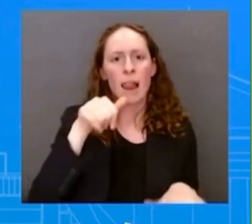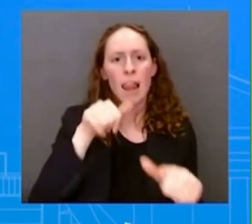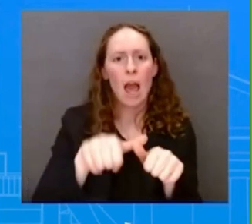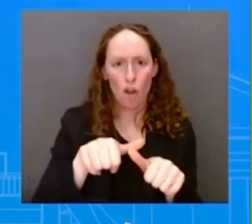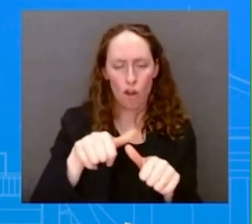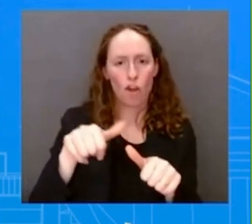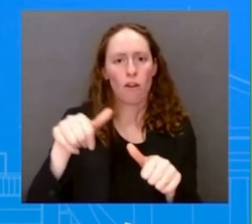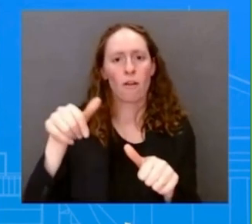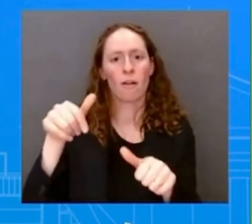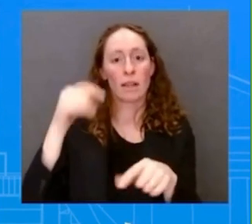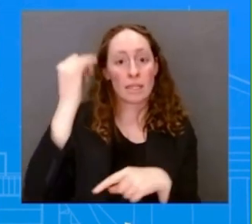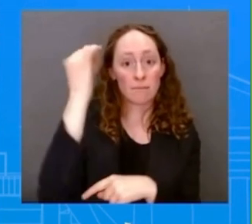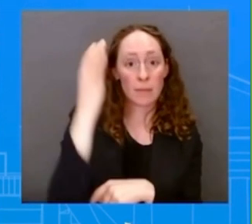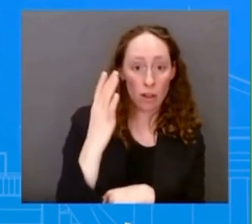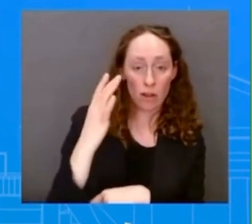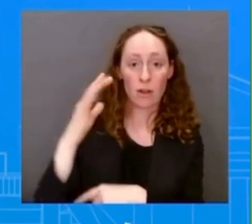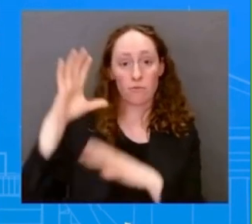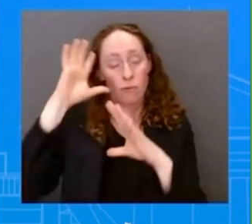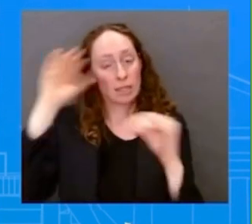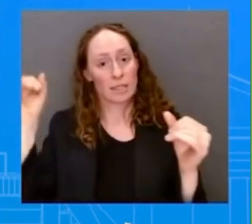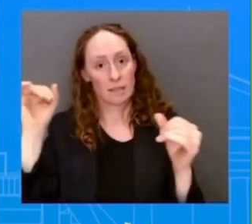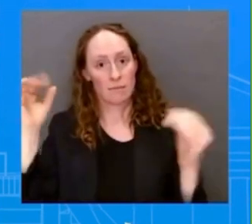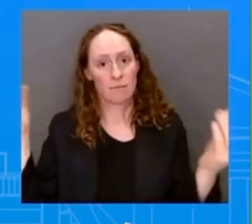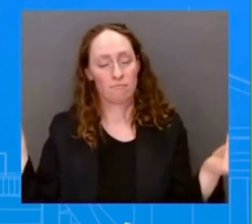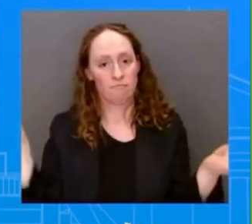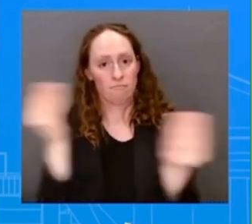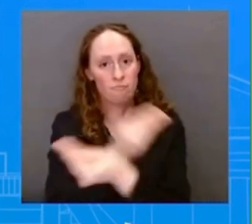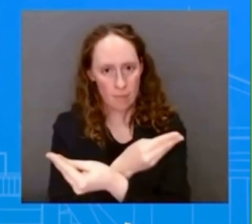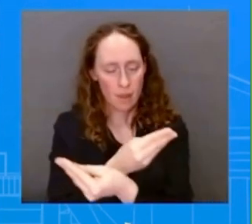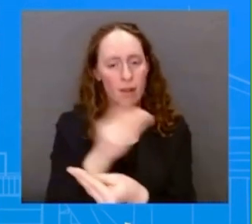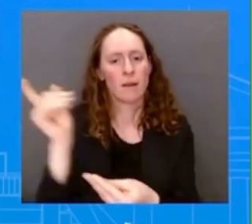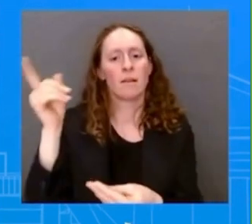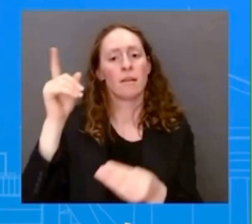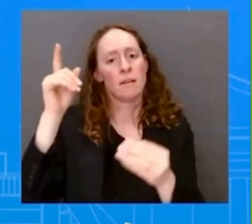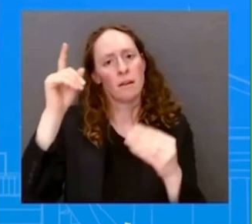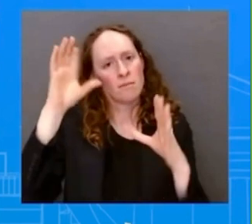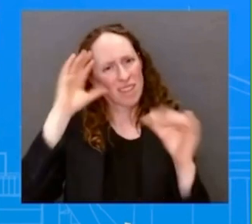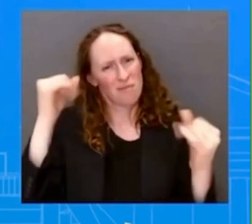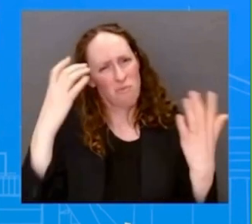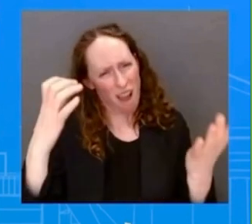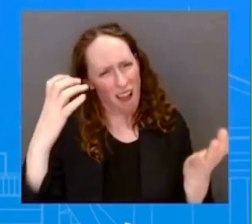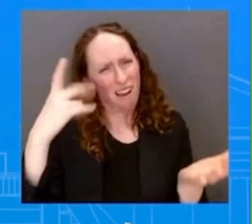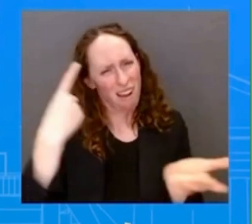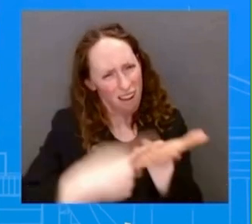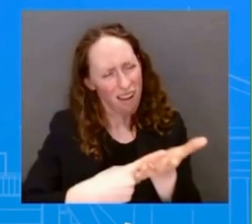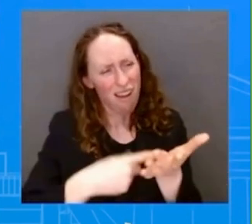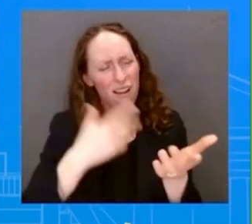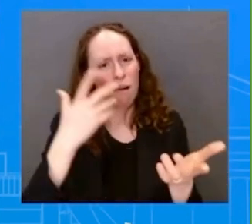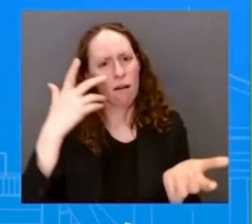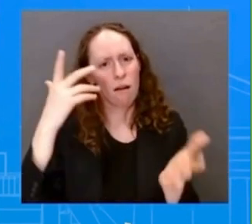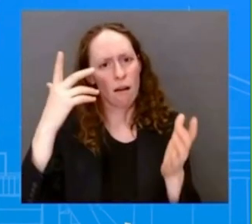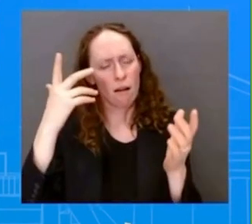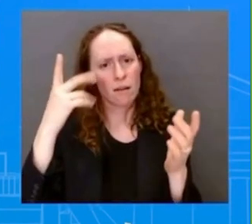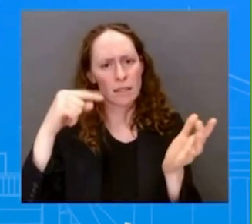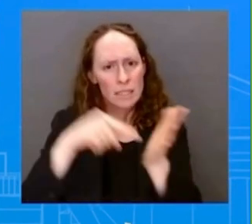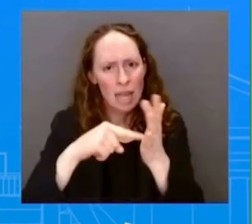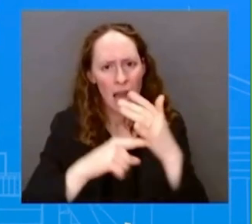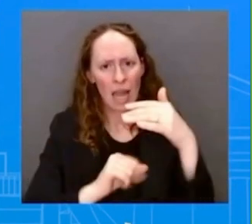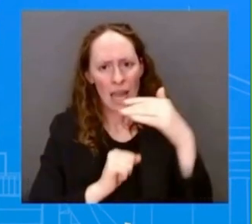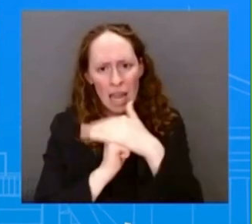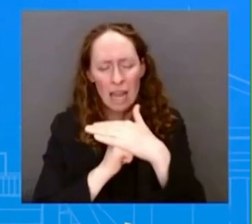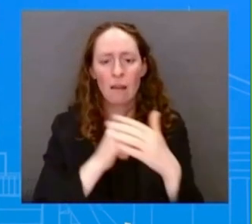meeting on the debt limit. The President responded by saying, you know, obviously there's no point in meeting until you produce a budget, so I can see what your proposals are.